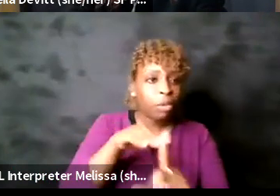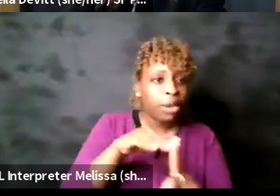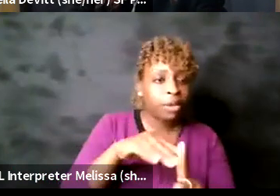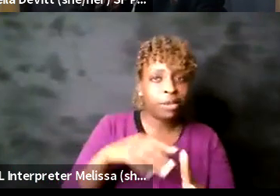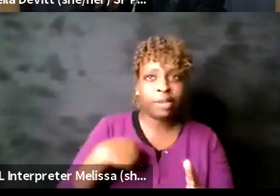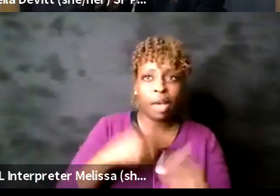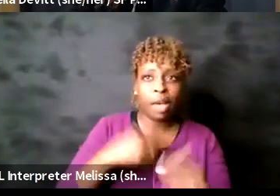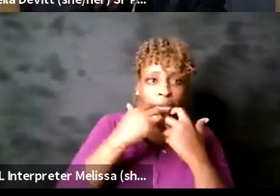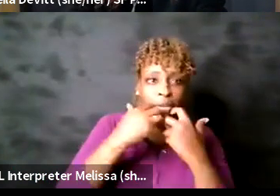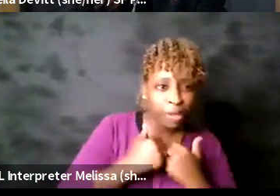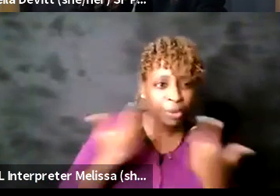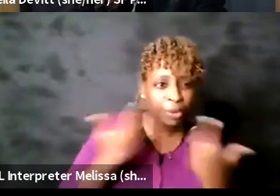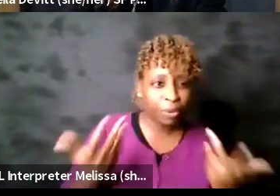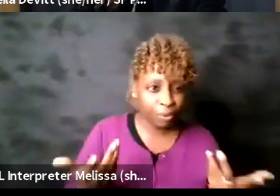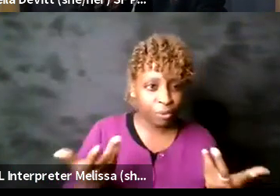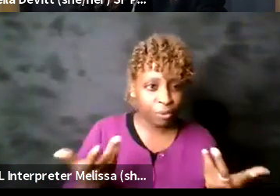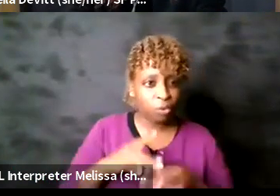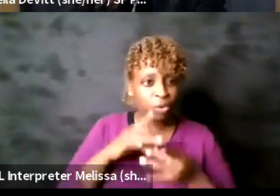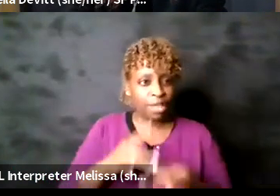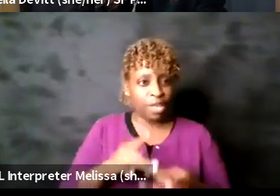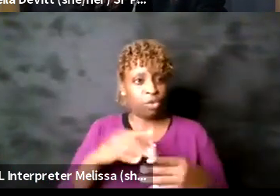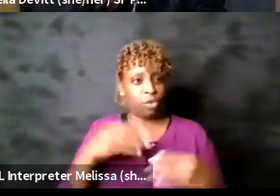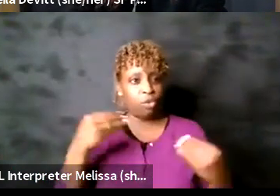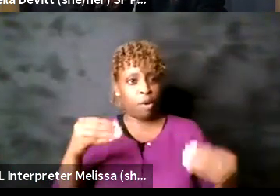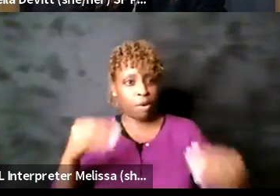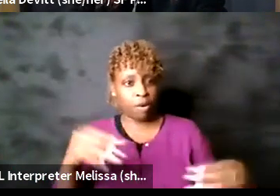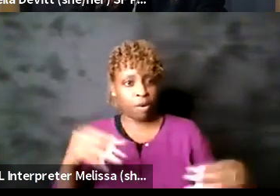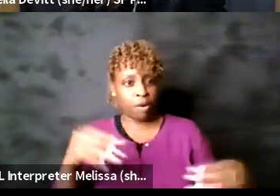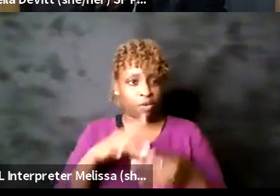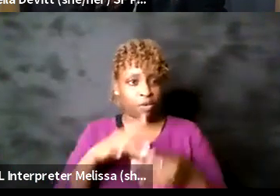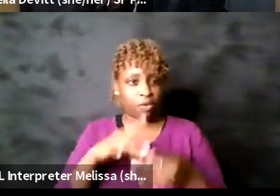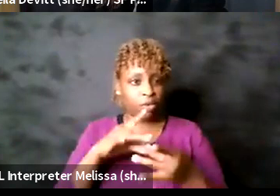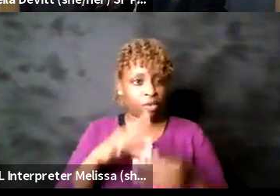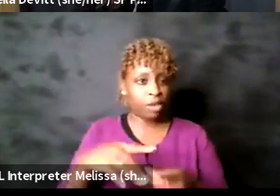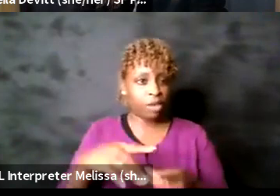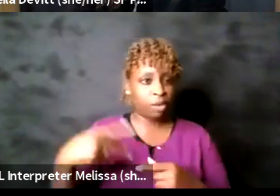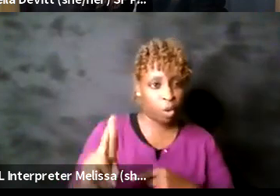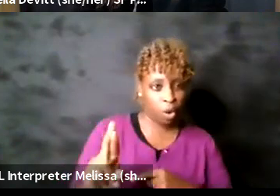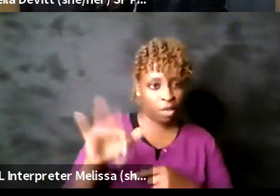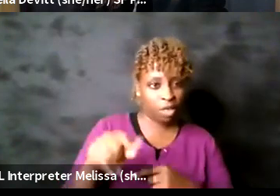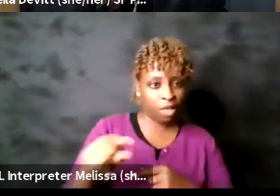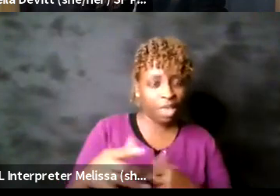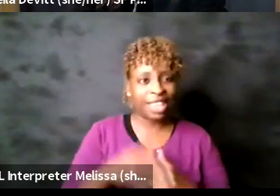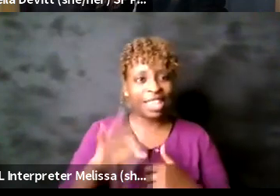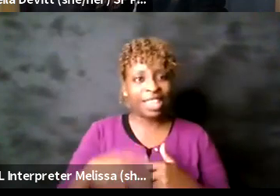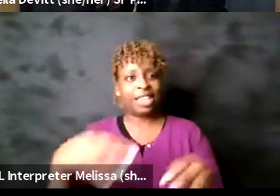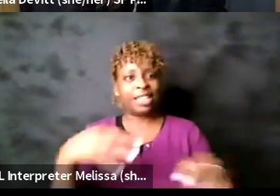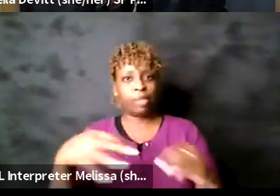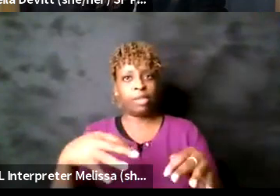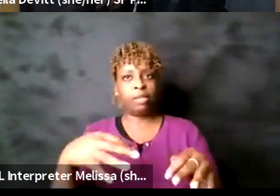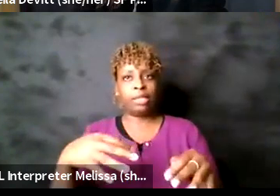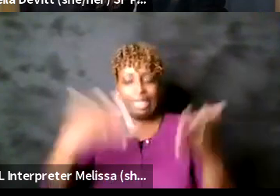marketing within our pr as an institution that's saying this is what we represent this is what we believe